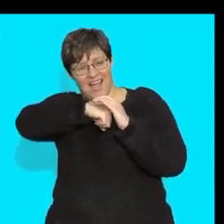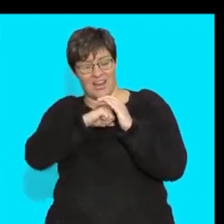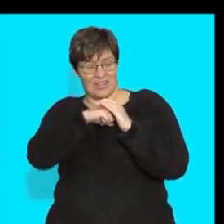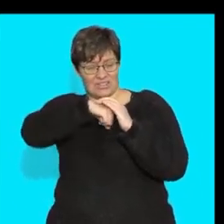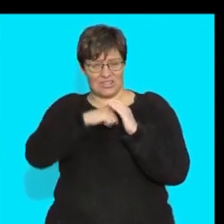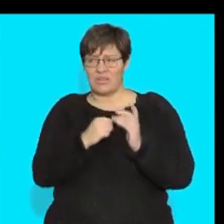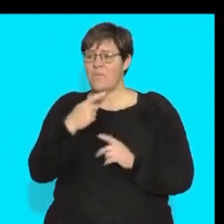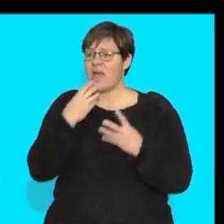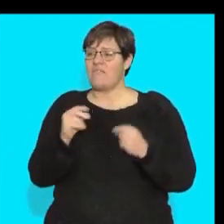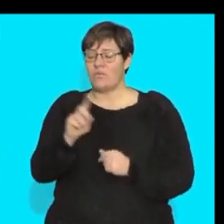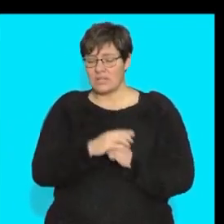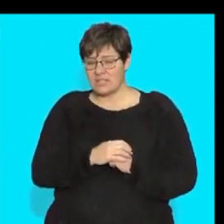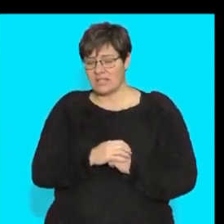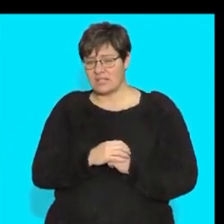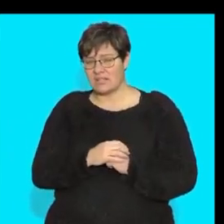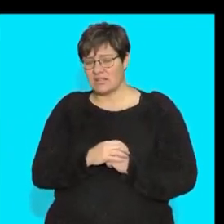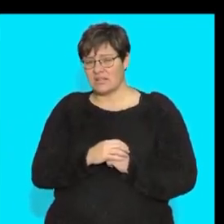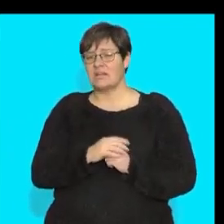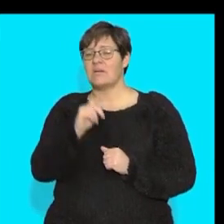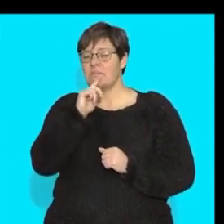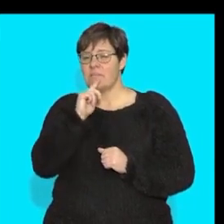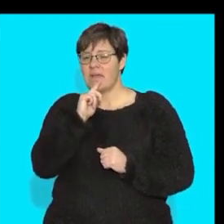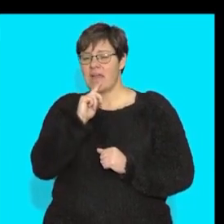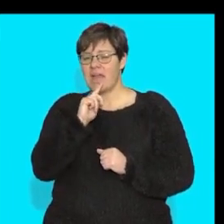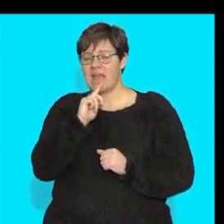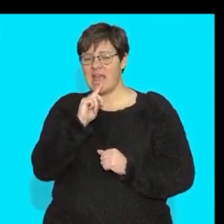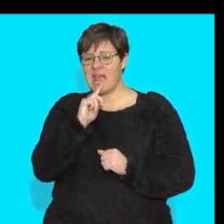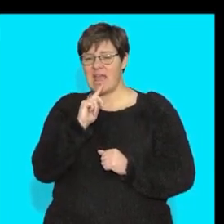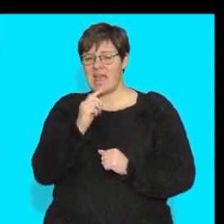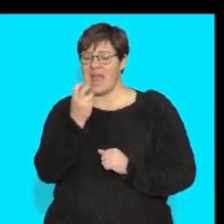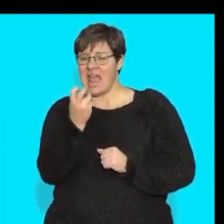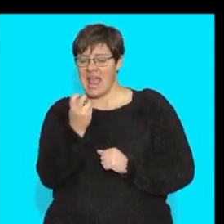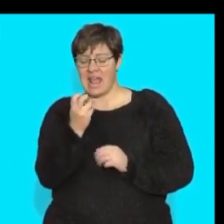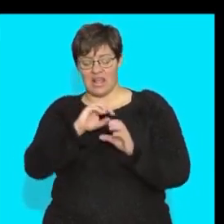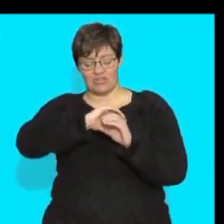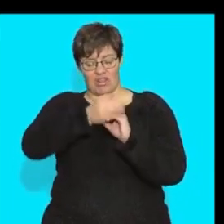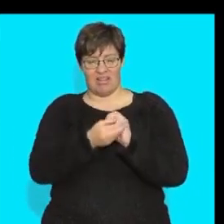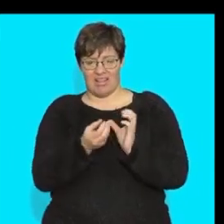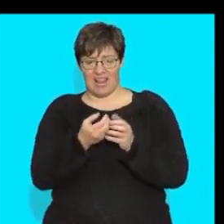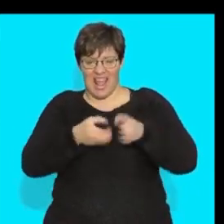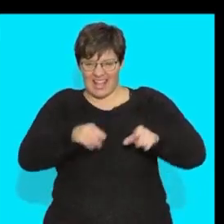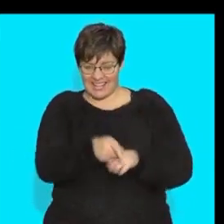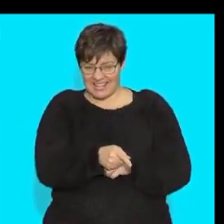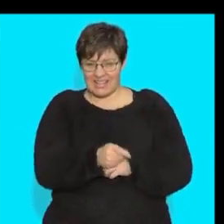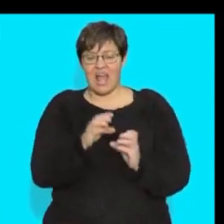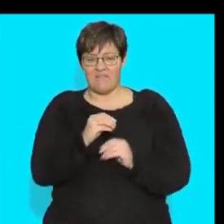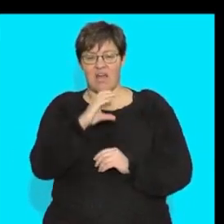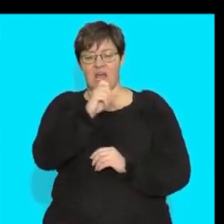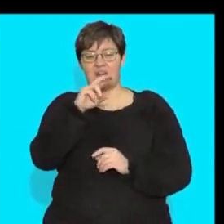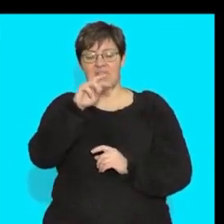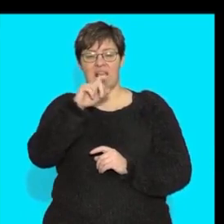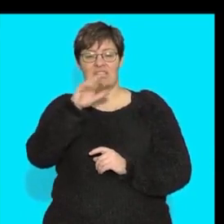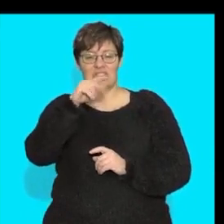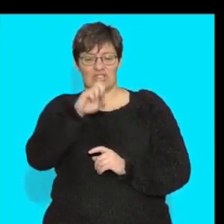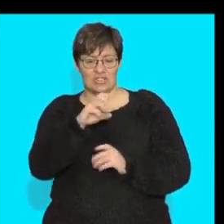this time i'm looking at my eggshell and my eggshell i've got cartilage cells inside